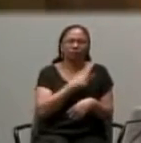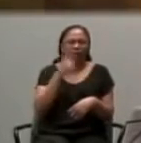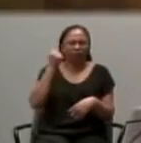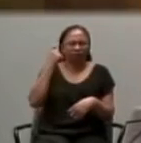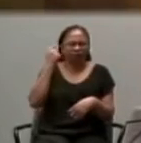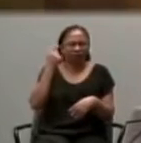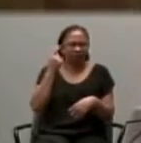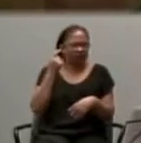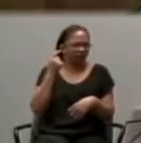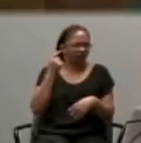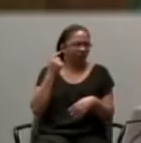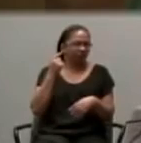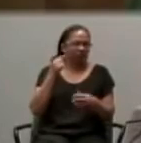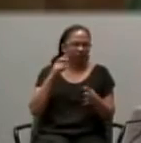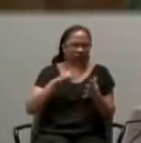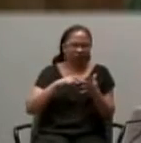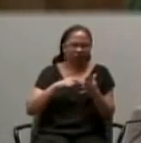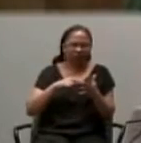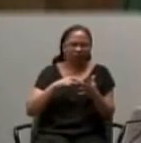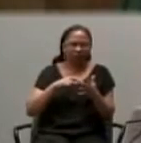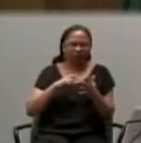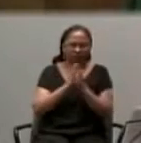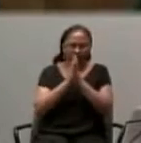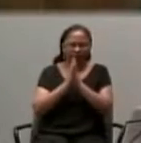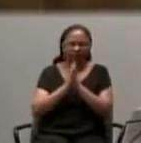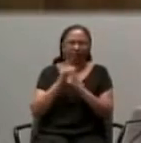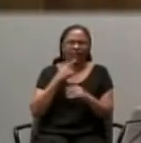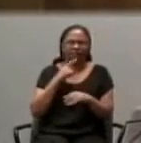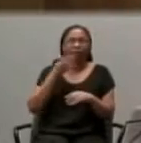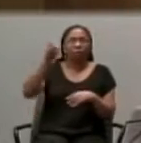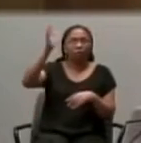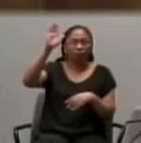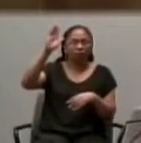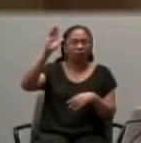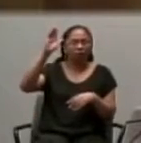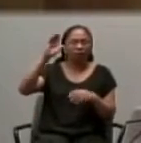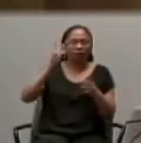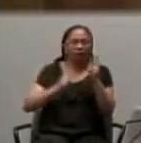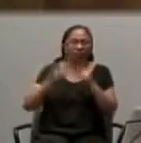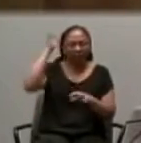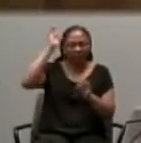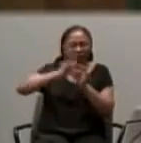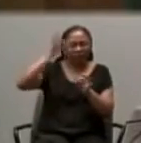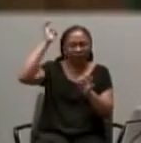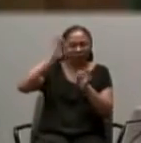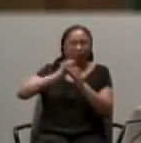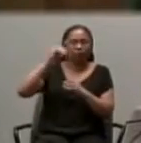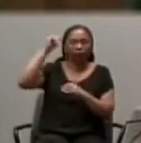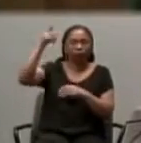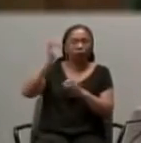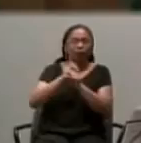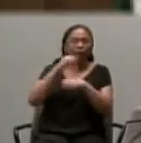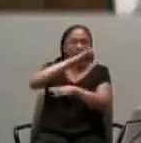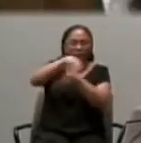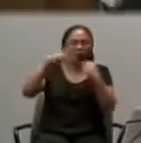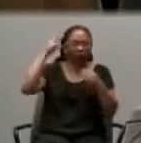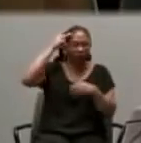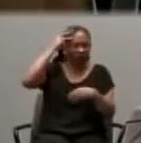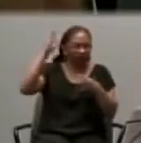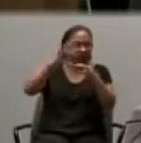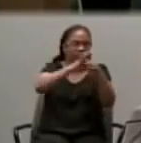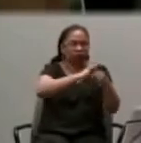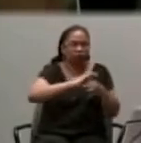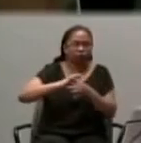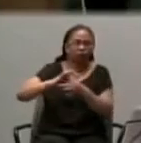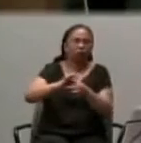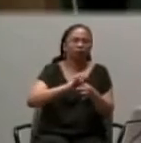when it says, God, who caused the minds of the faithful to unite in a single purpose. The